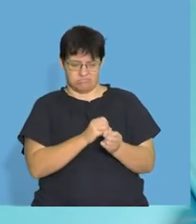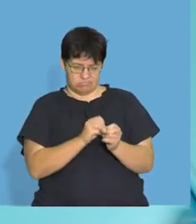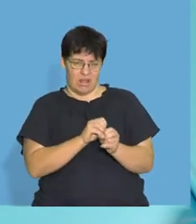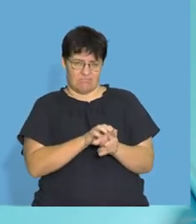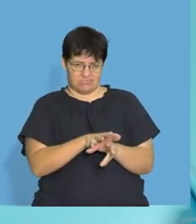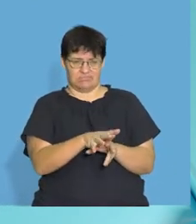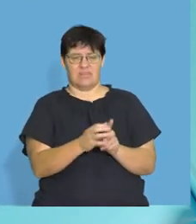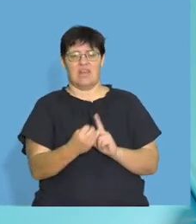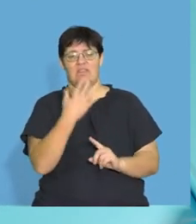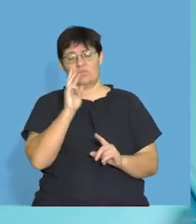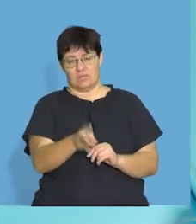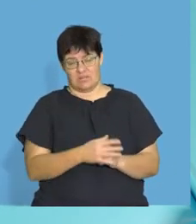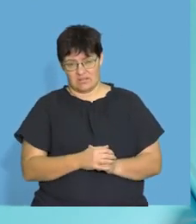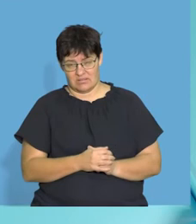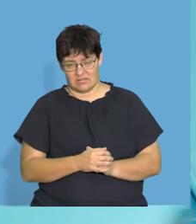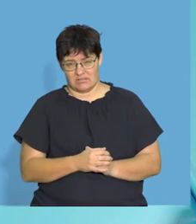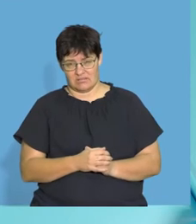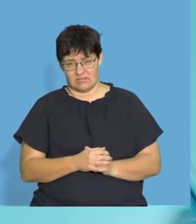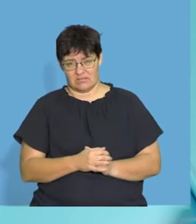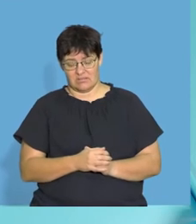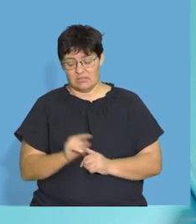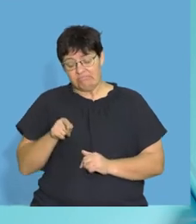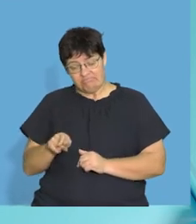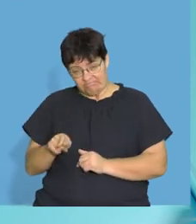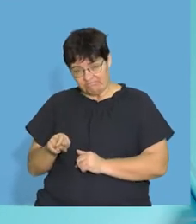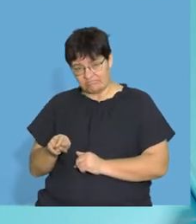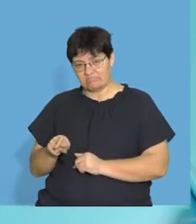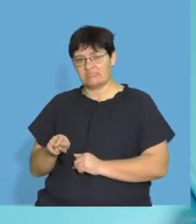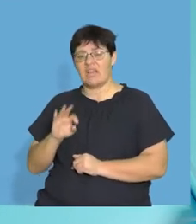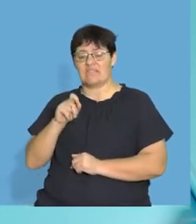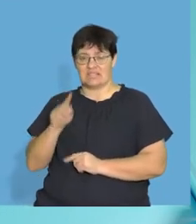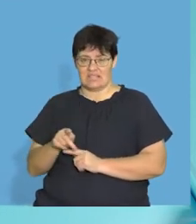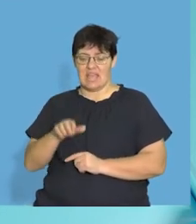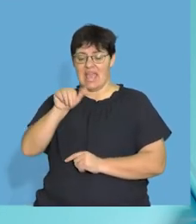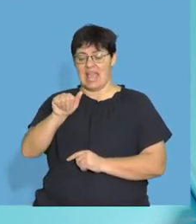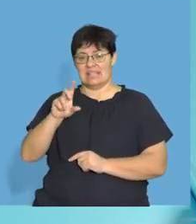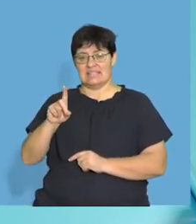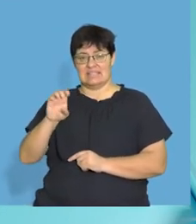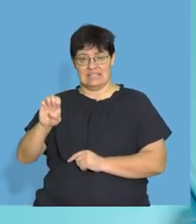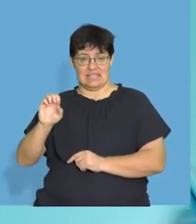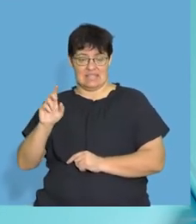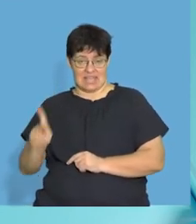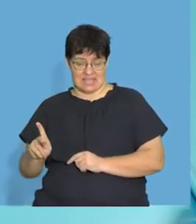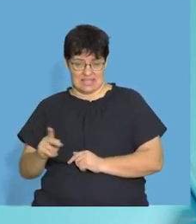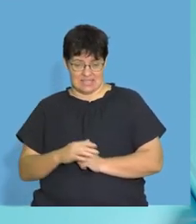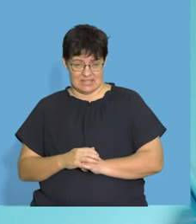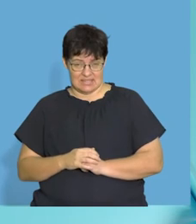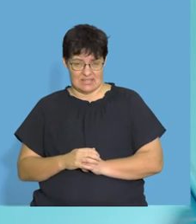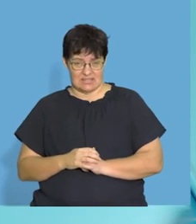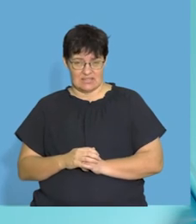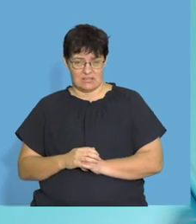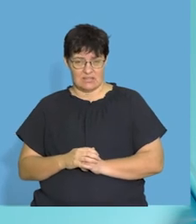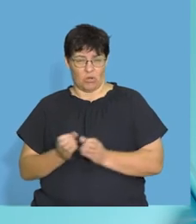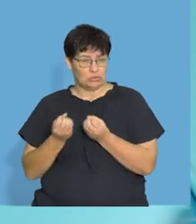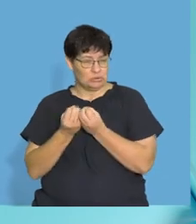don't want them to, if they don't clot, they'll become infected. Okay, guys, so those are the fat soluble ones, A, D, E,